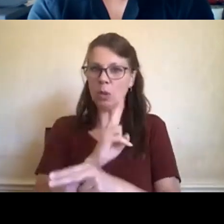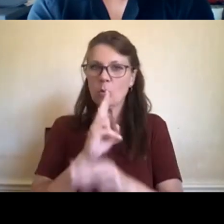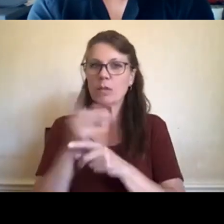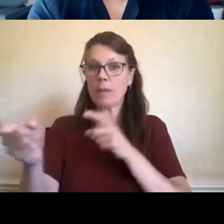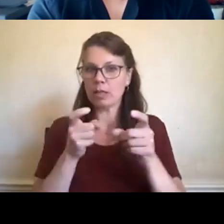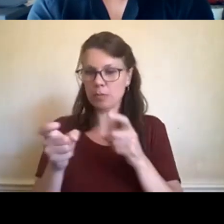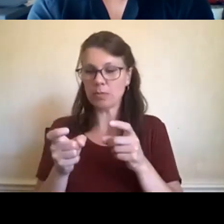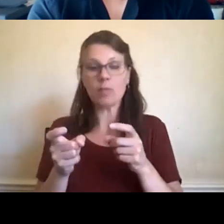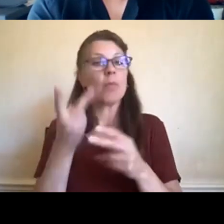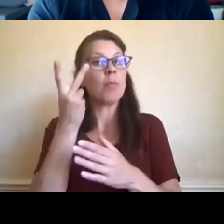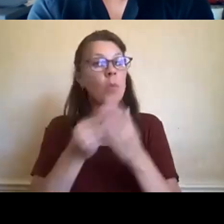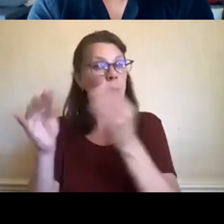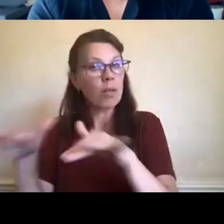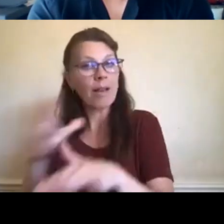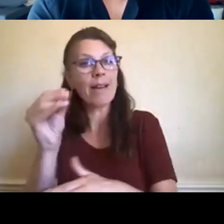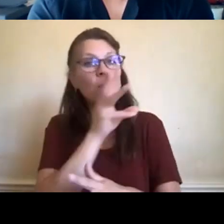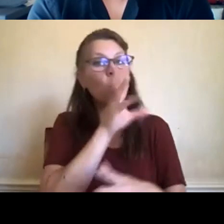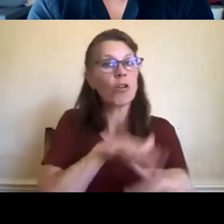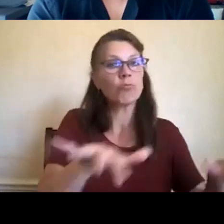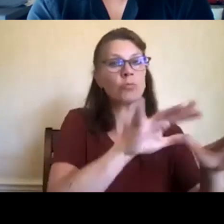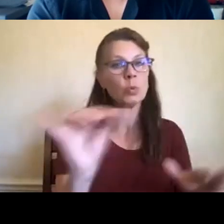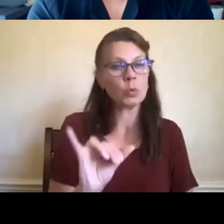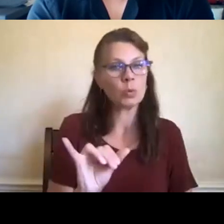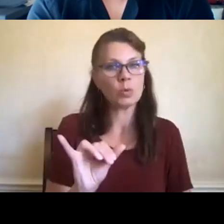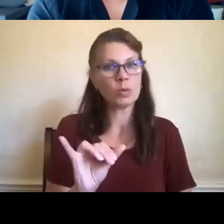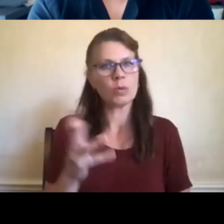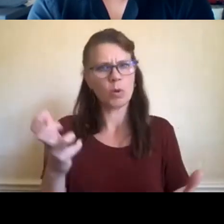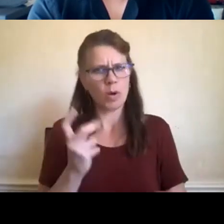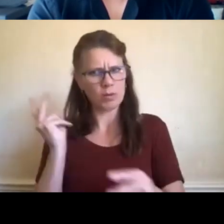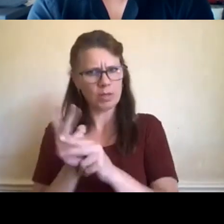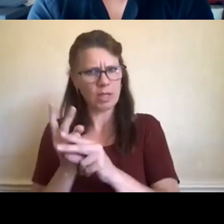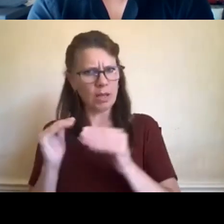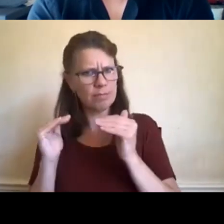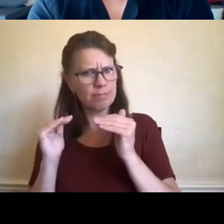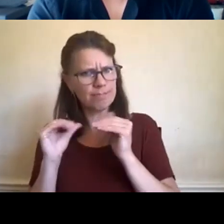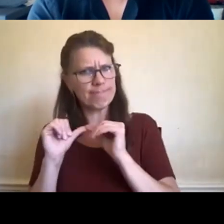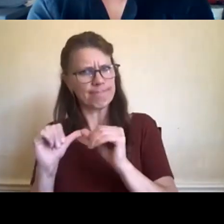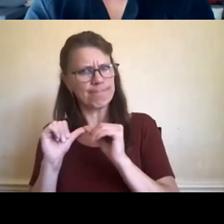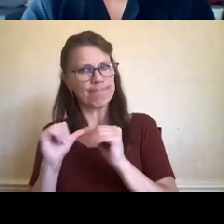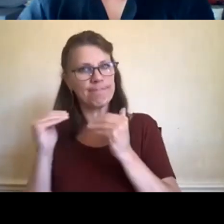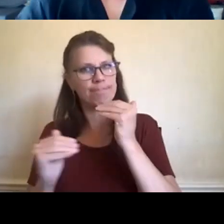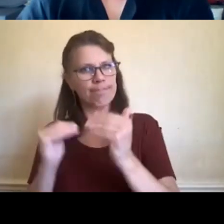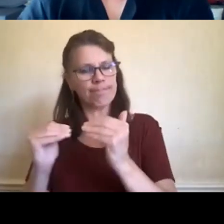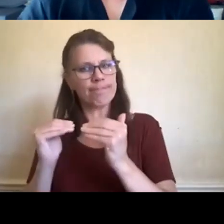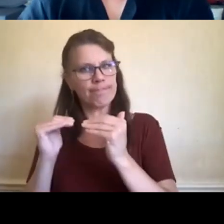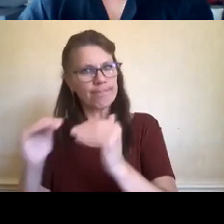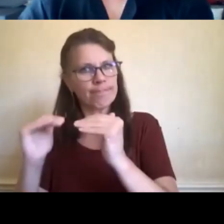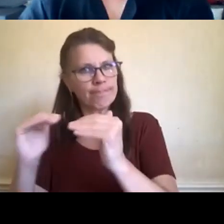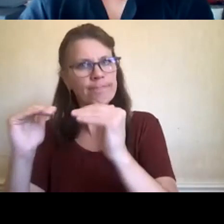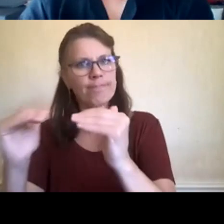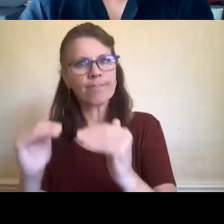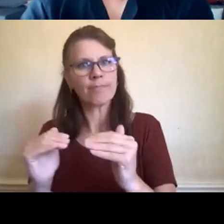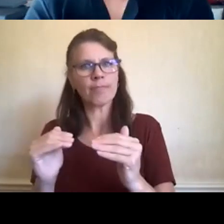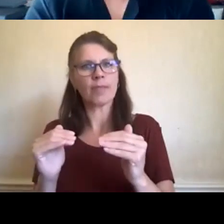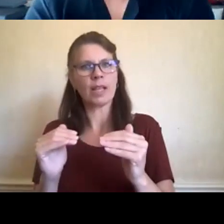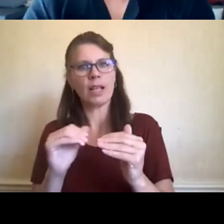that, um, we're looking at sustainable yields for, uh, species instead of, uh, continuing the status